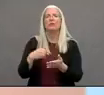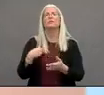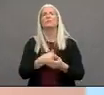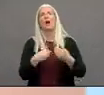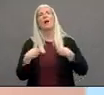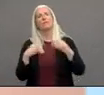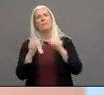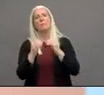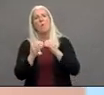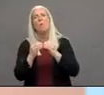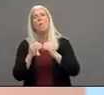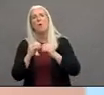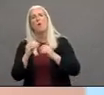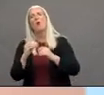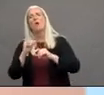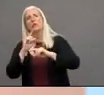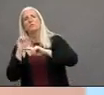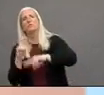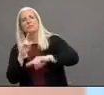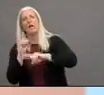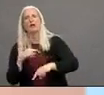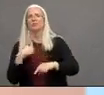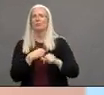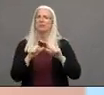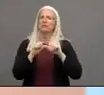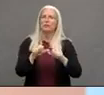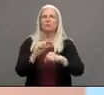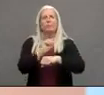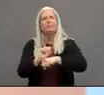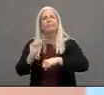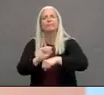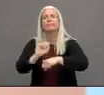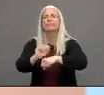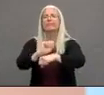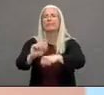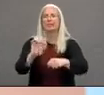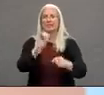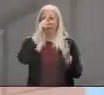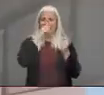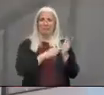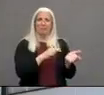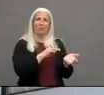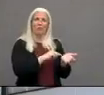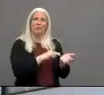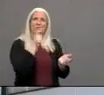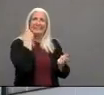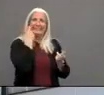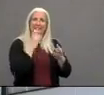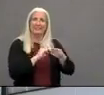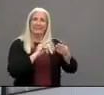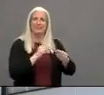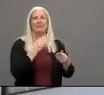constantly growing and evolving as our nurses have shared today so thank you for your partnership with us and have a great day